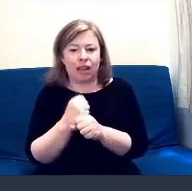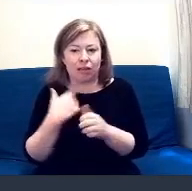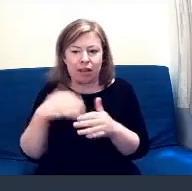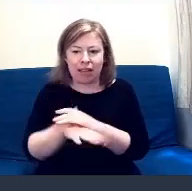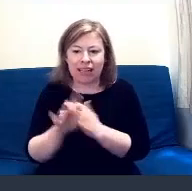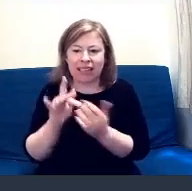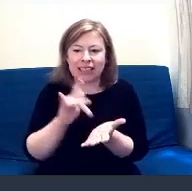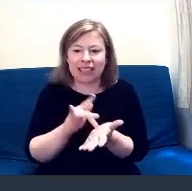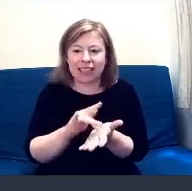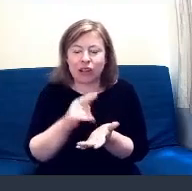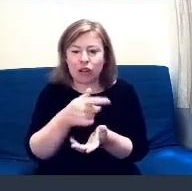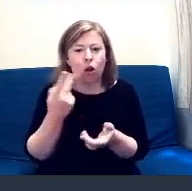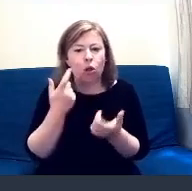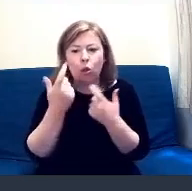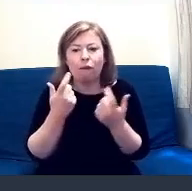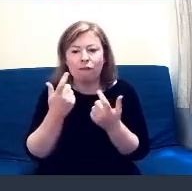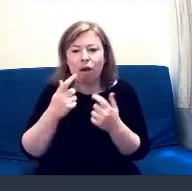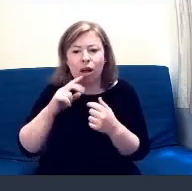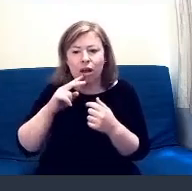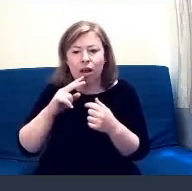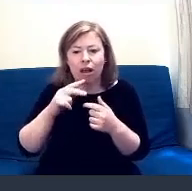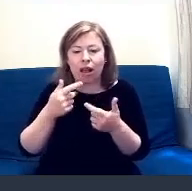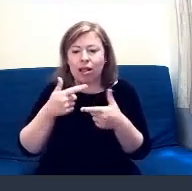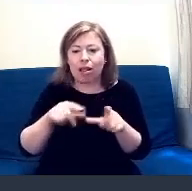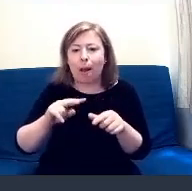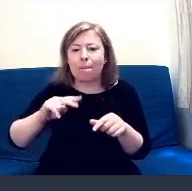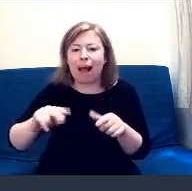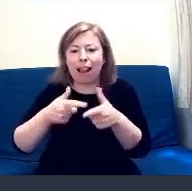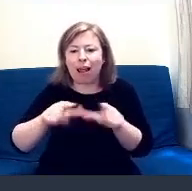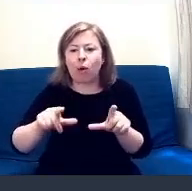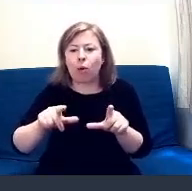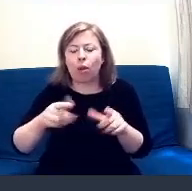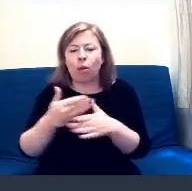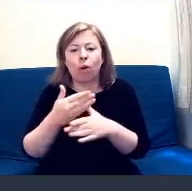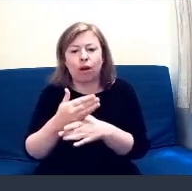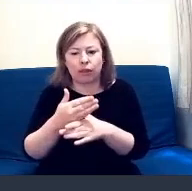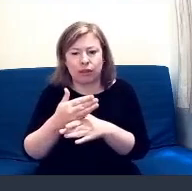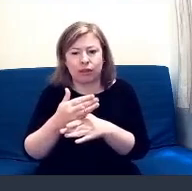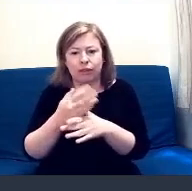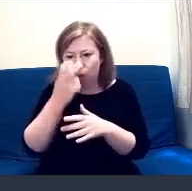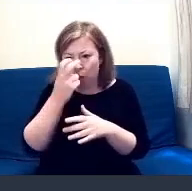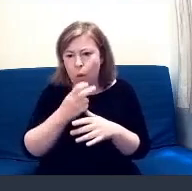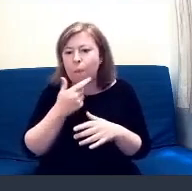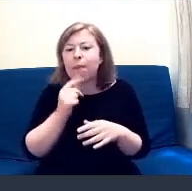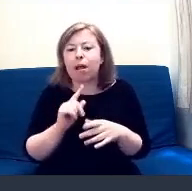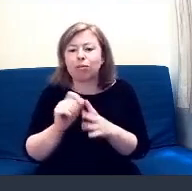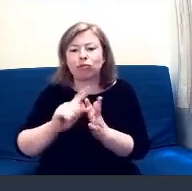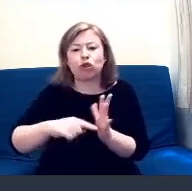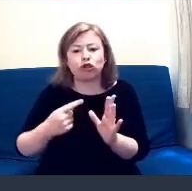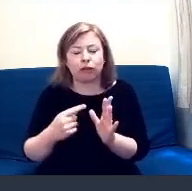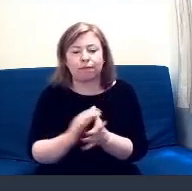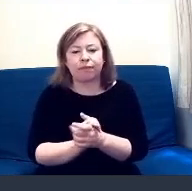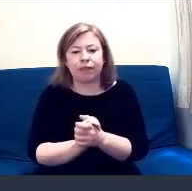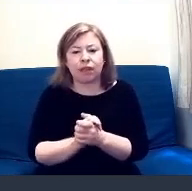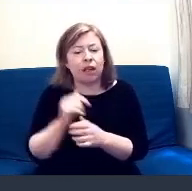bilingual workers for the old people project. This project is to